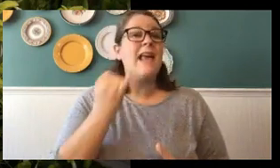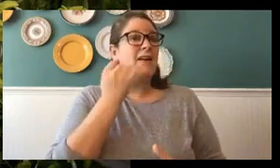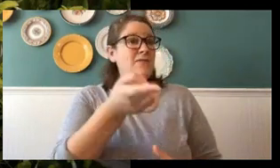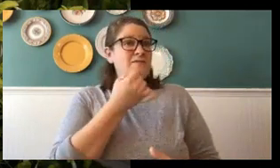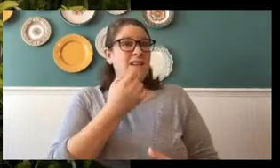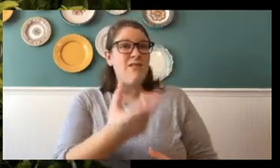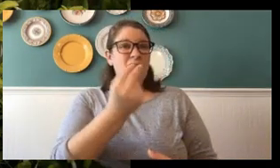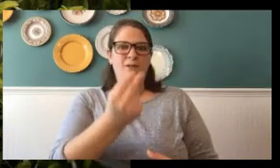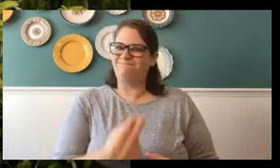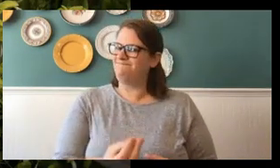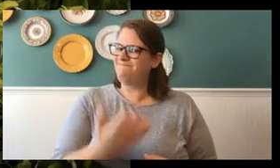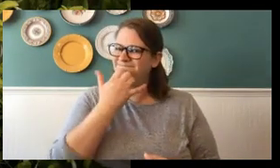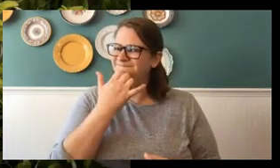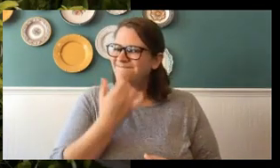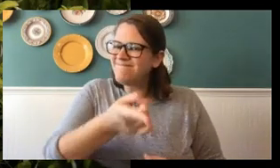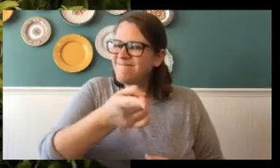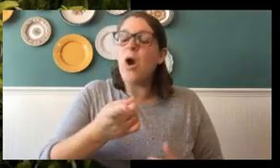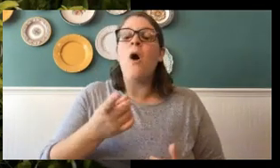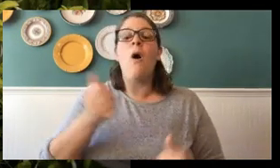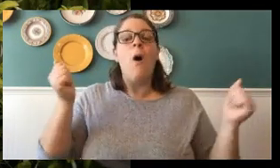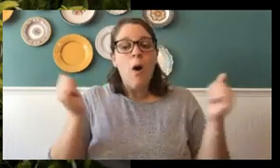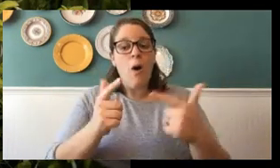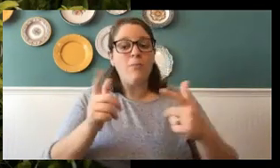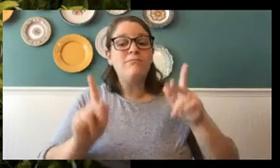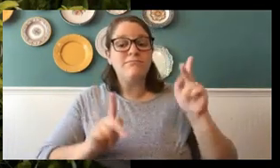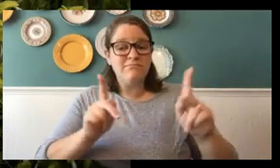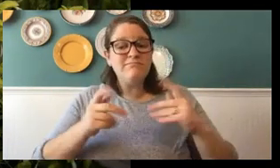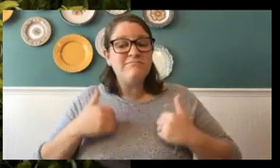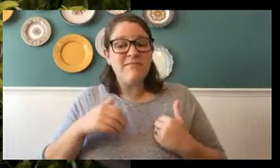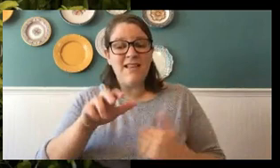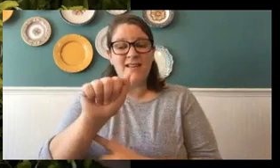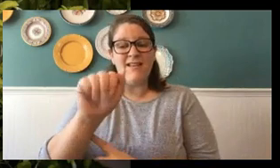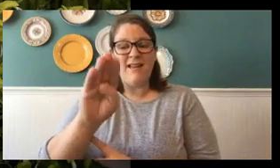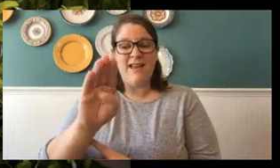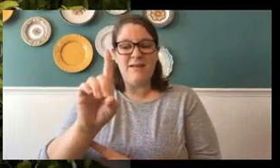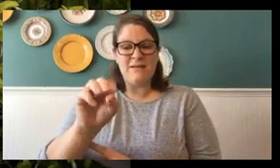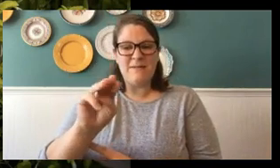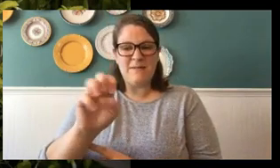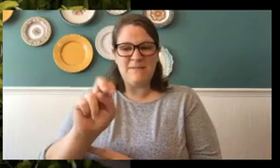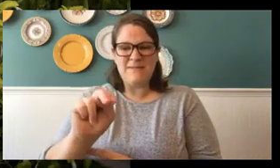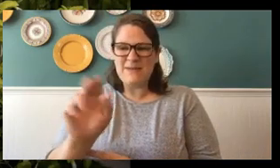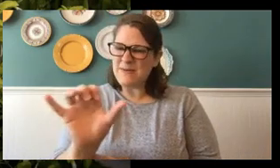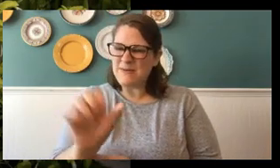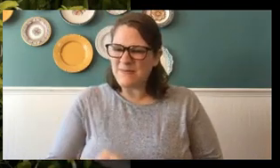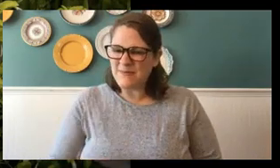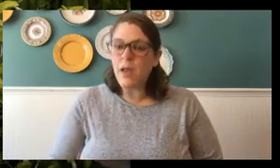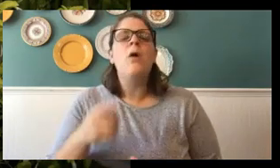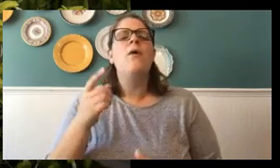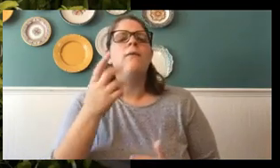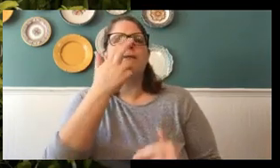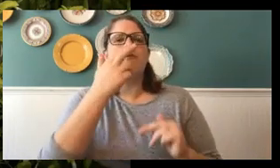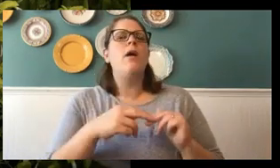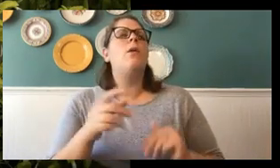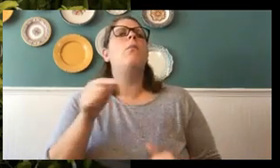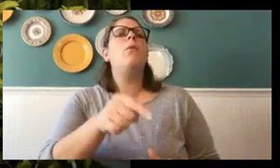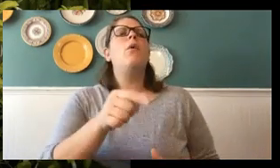you are not correct. We actually all have an abdomen. Now, that's for fun. Point to where your abdomen might